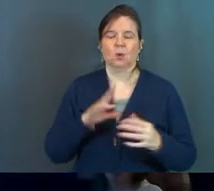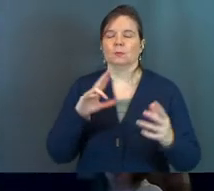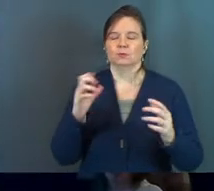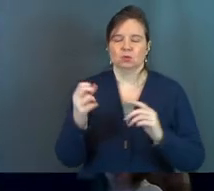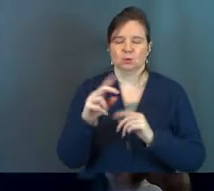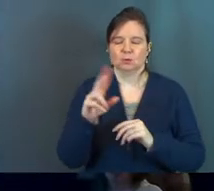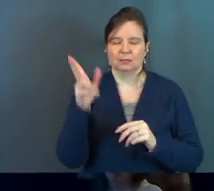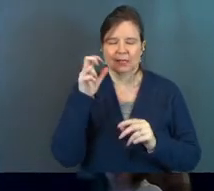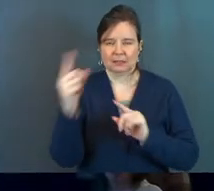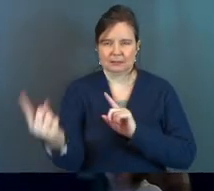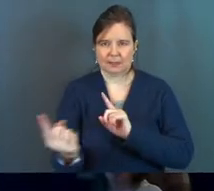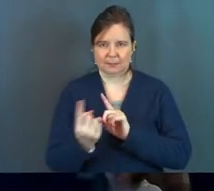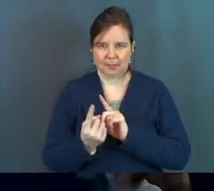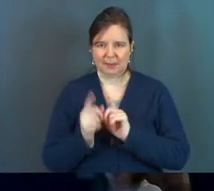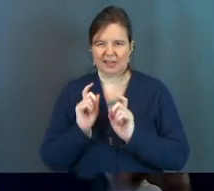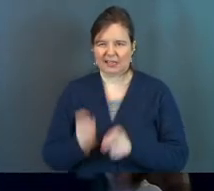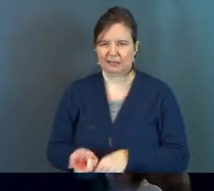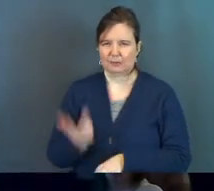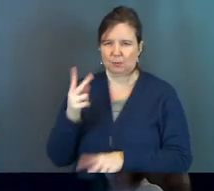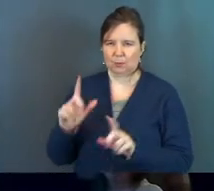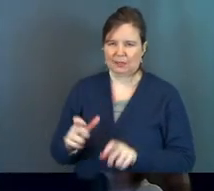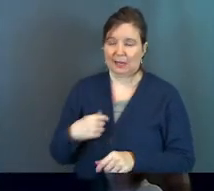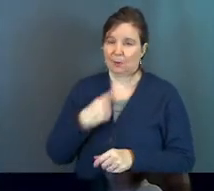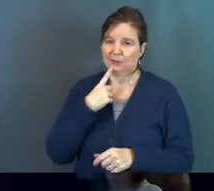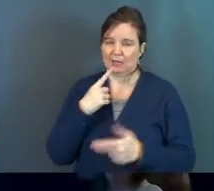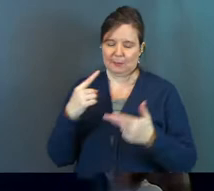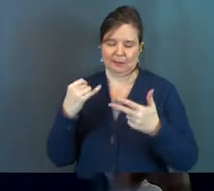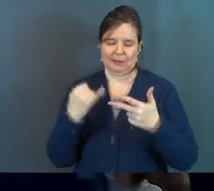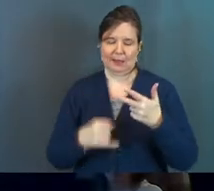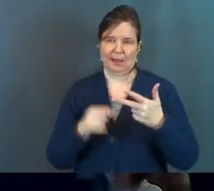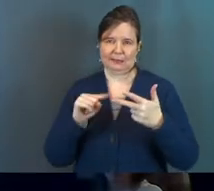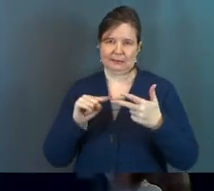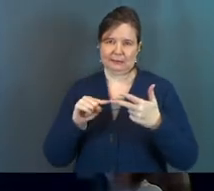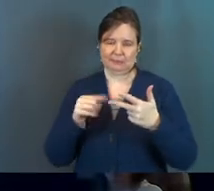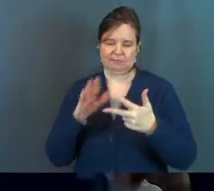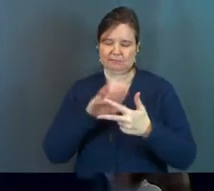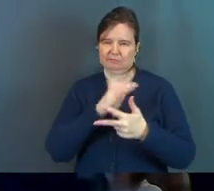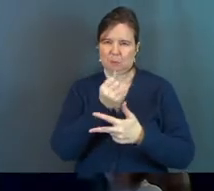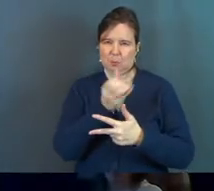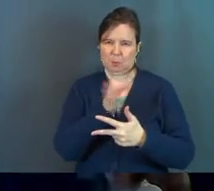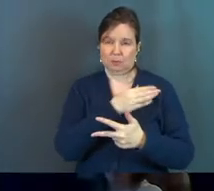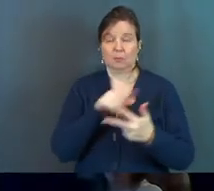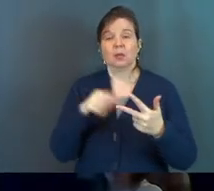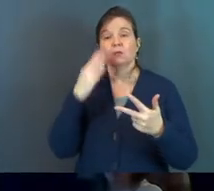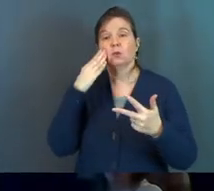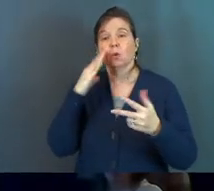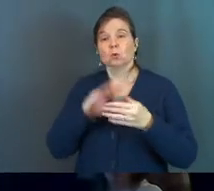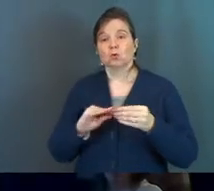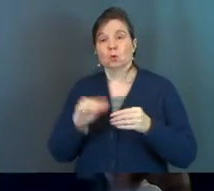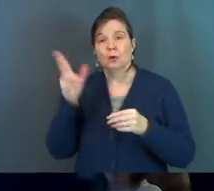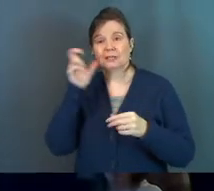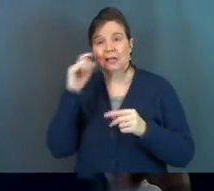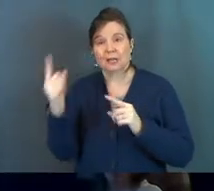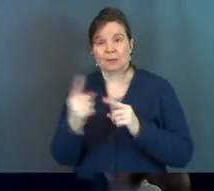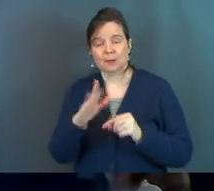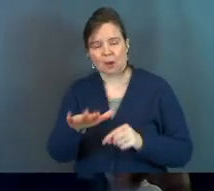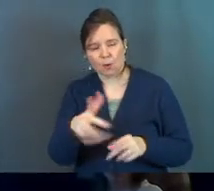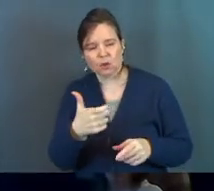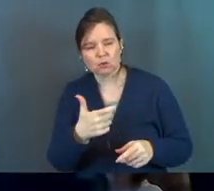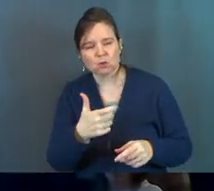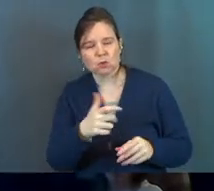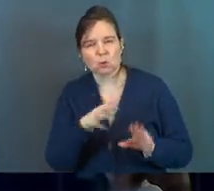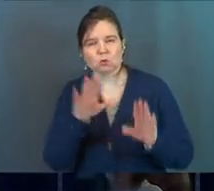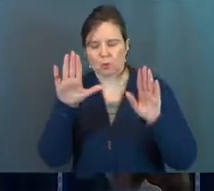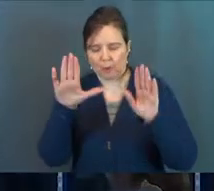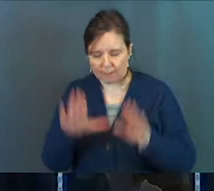And he gives him three tests. And I'm only going to tell you about the last one. But if you know the story, Satan comes up to him and says, I want you